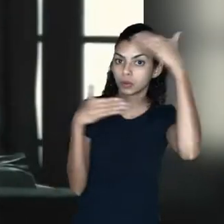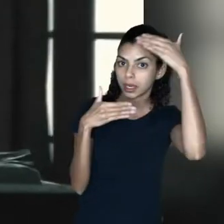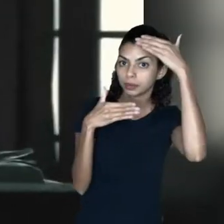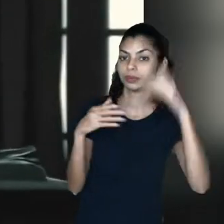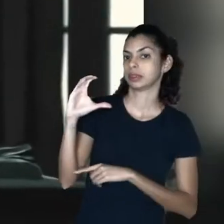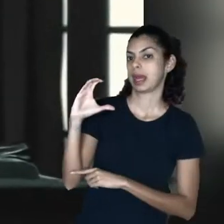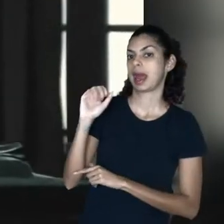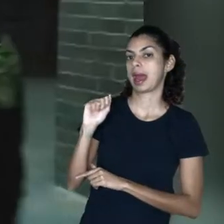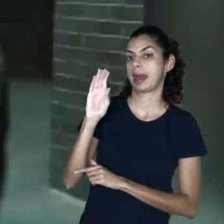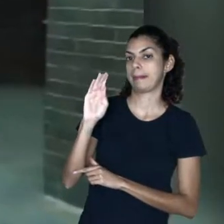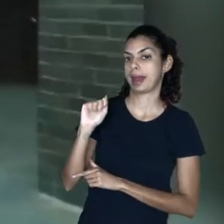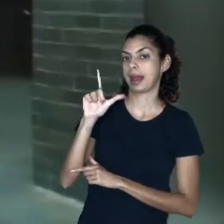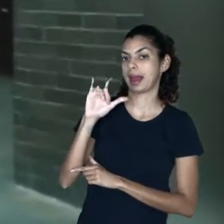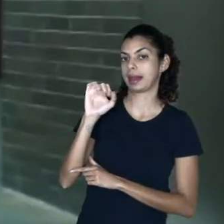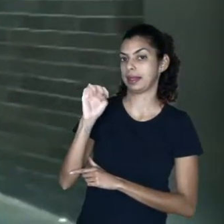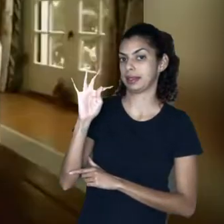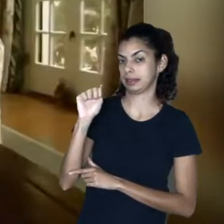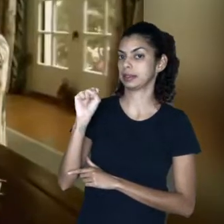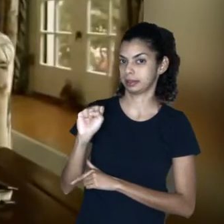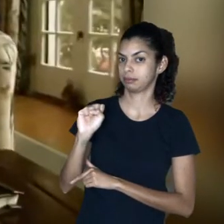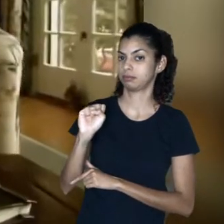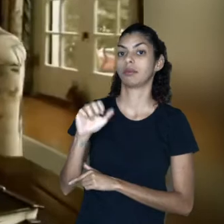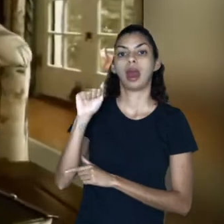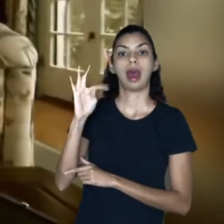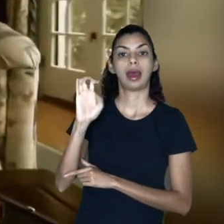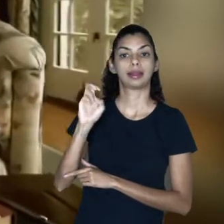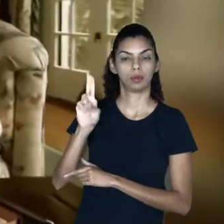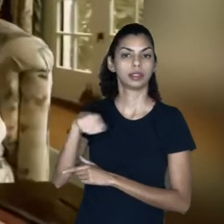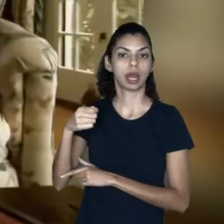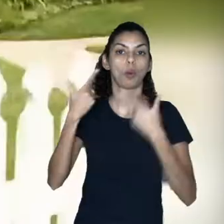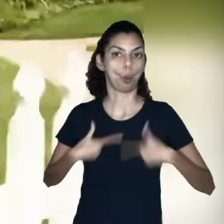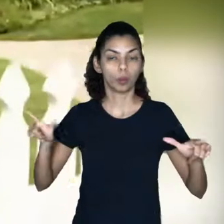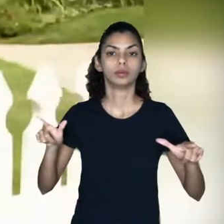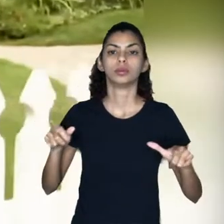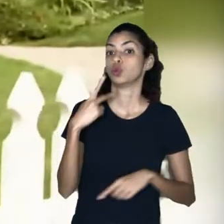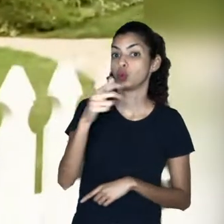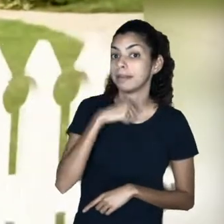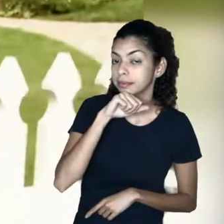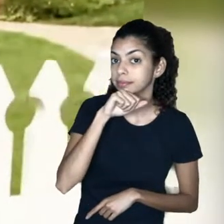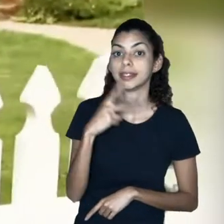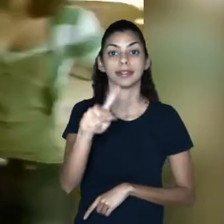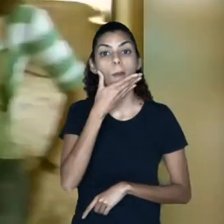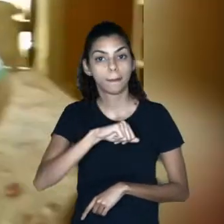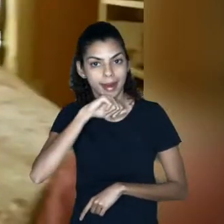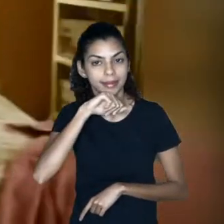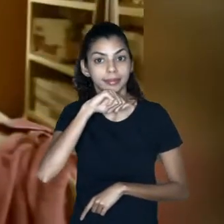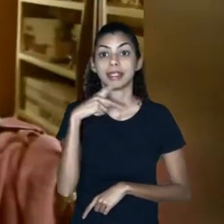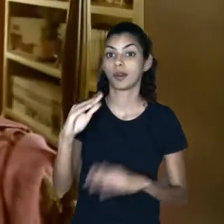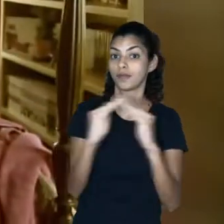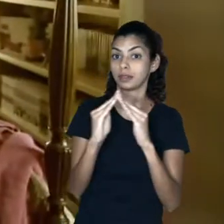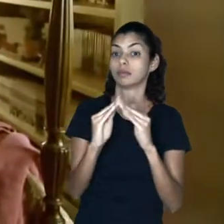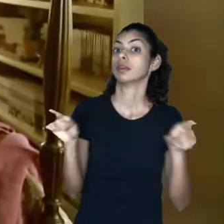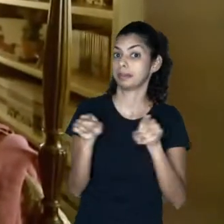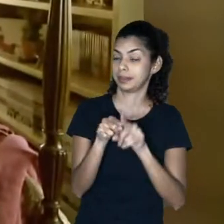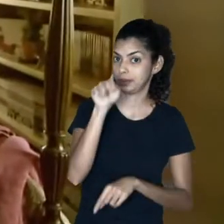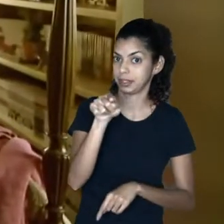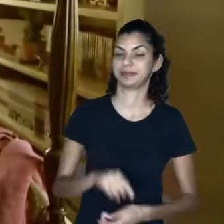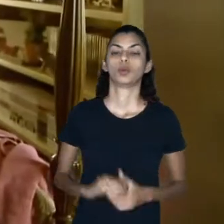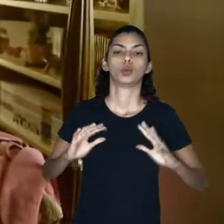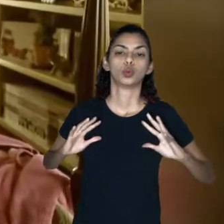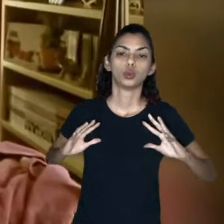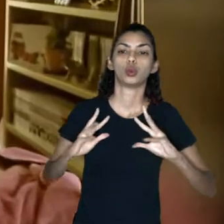Muslims, Kabbalists, atheists, your mom, your dad, your next-door neighbor, and you